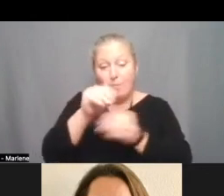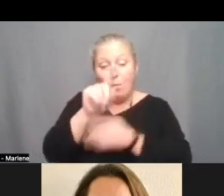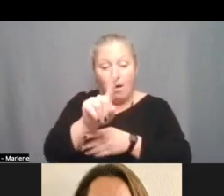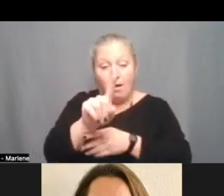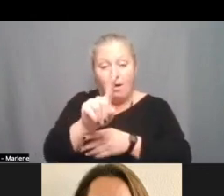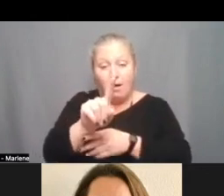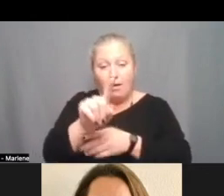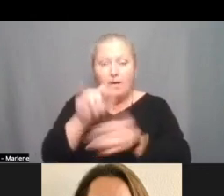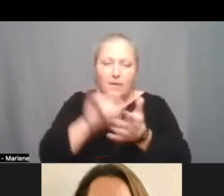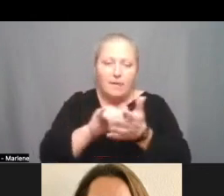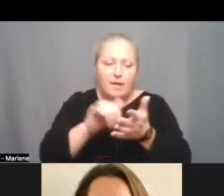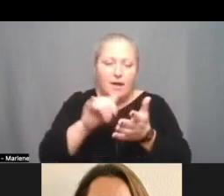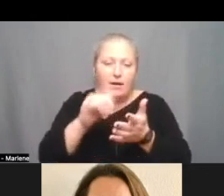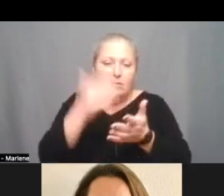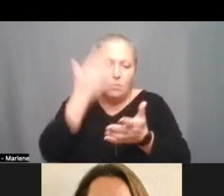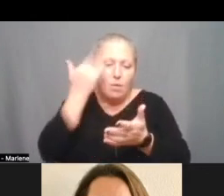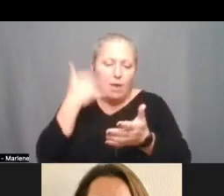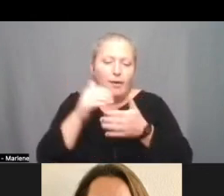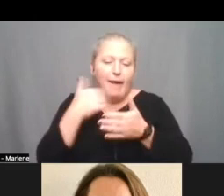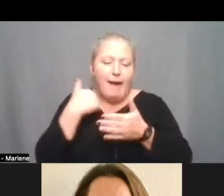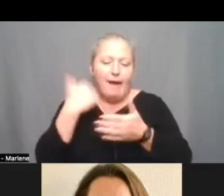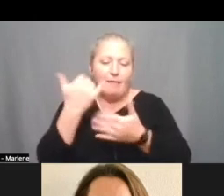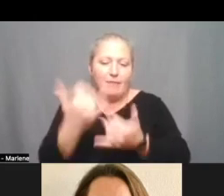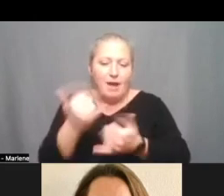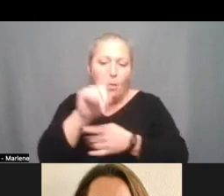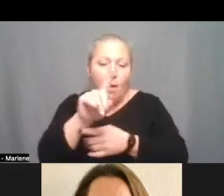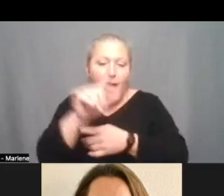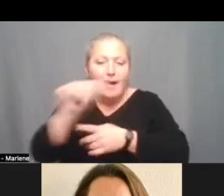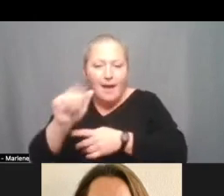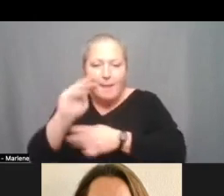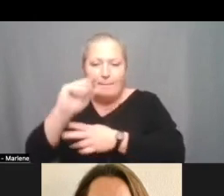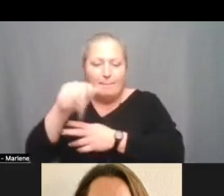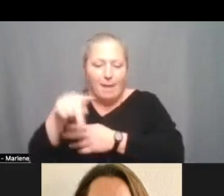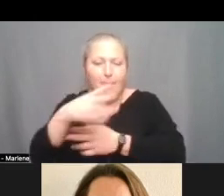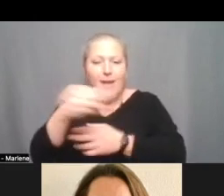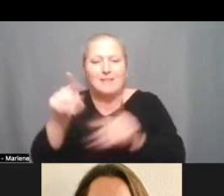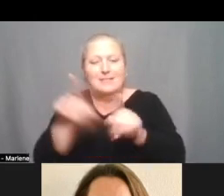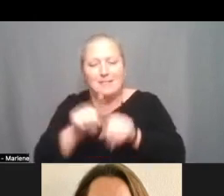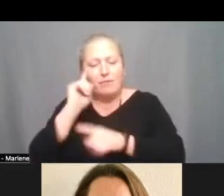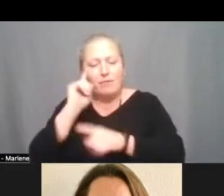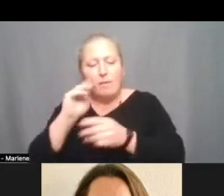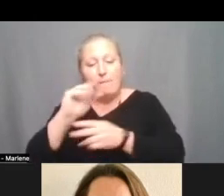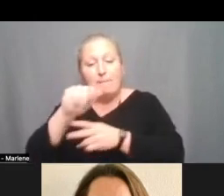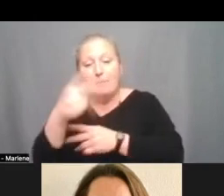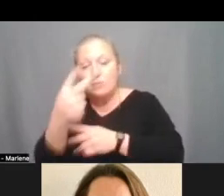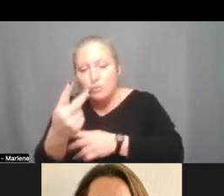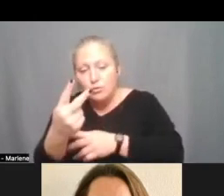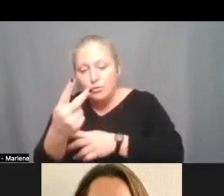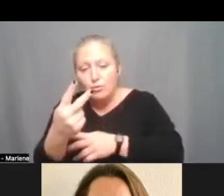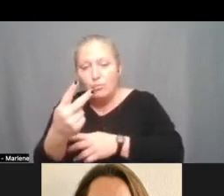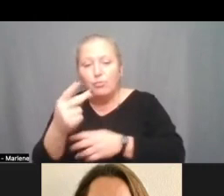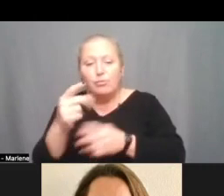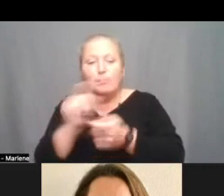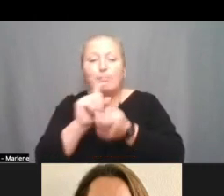Ultimately, led us to have map scenario one a the same is true for map scenario two which led us to make some changes for